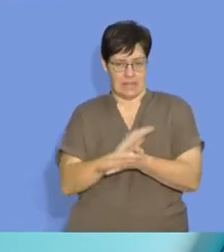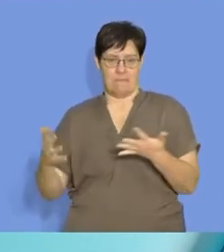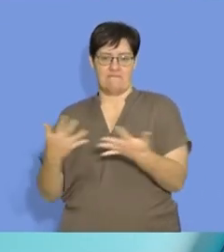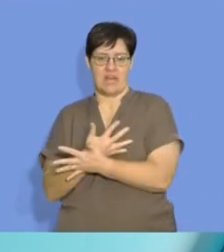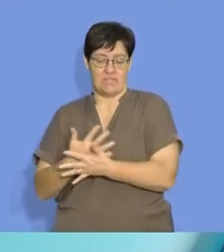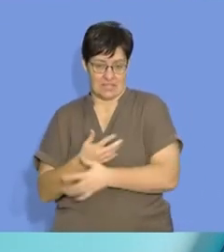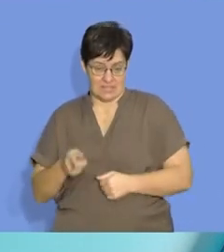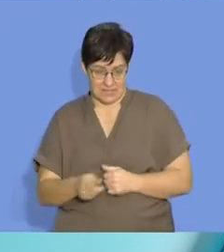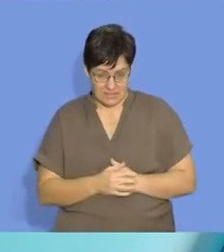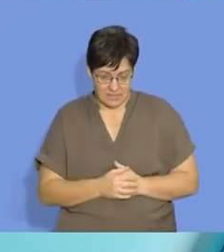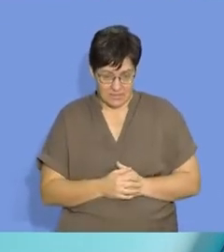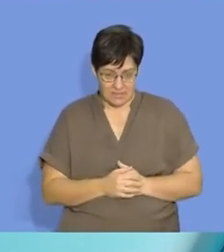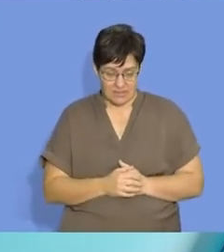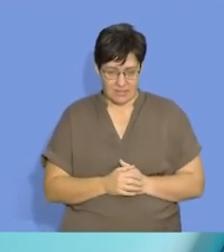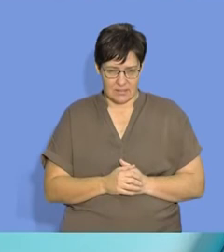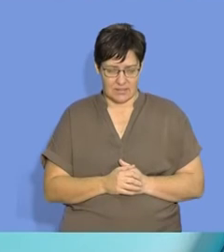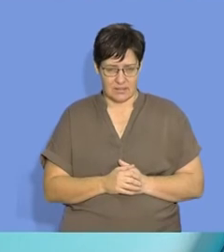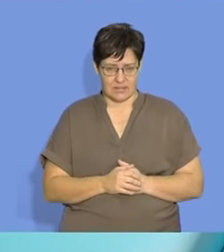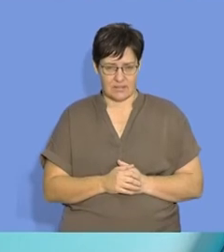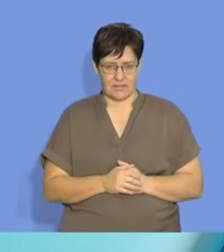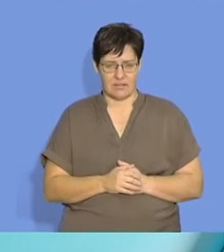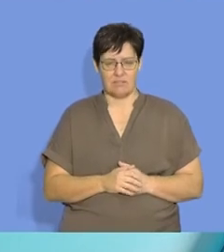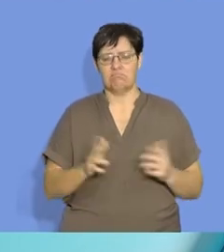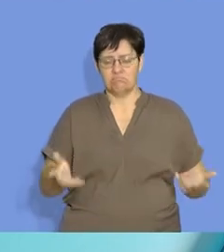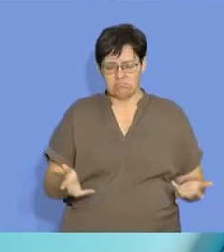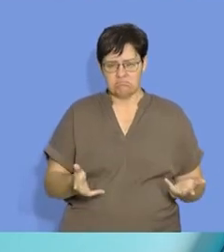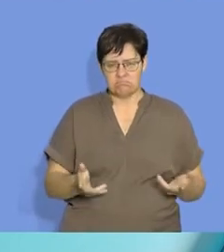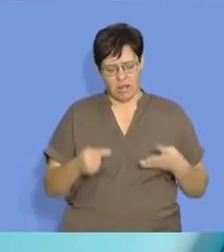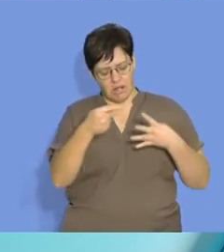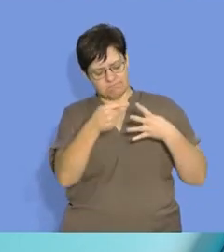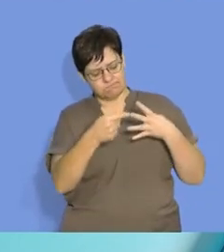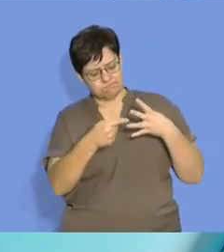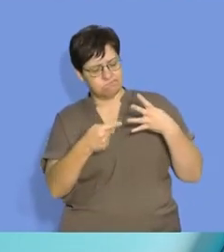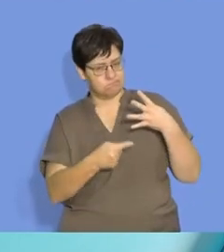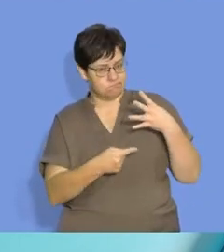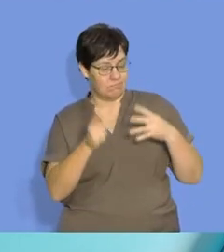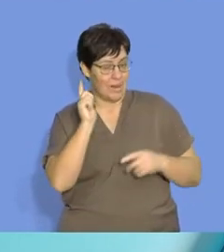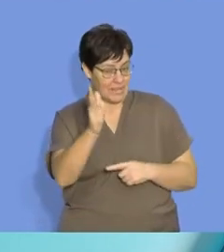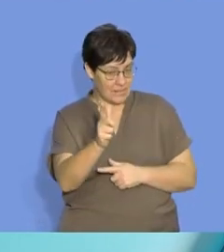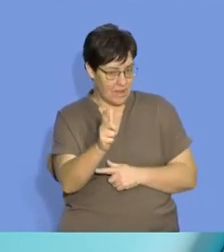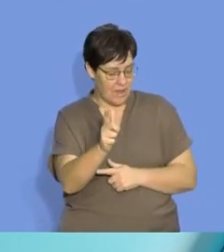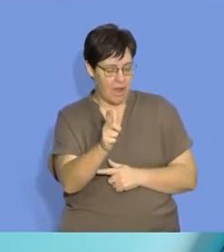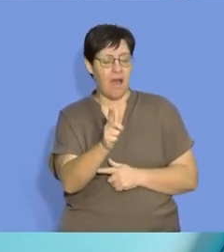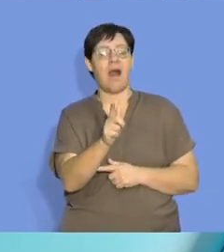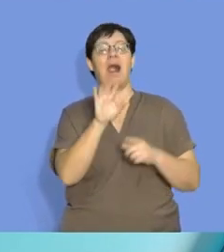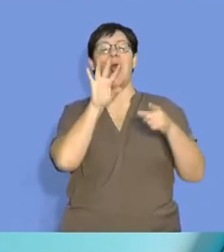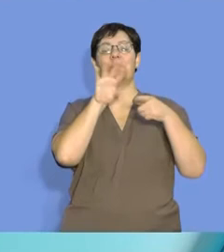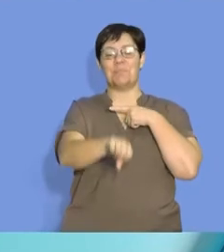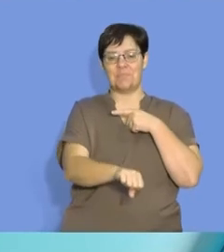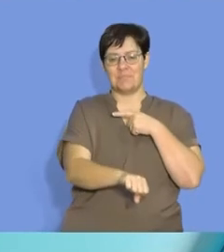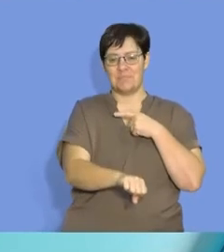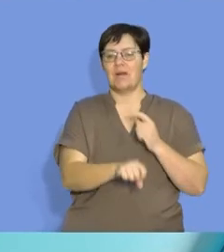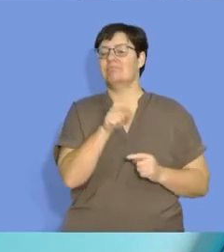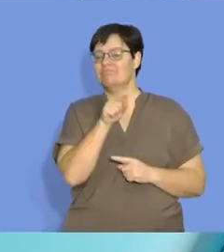are very short reactions. And in looking at the factors at a later stage, we will be able to see